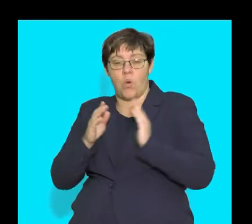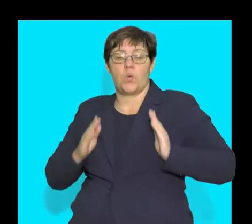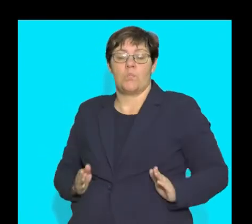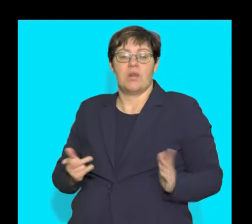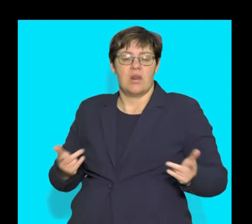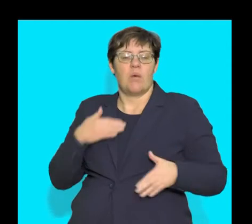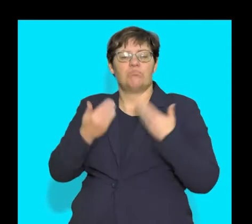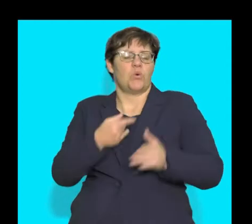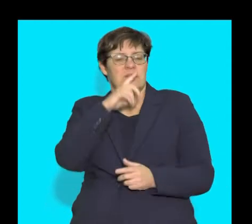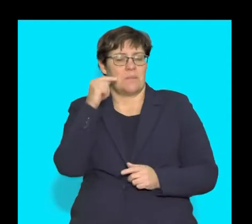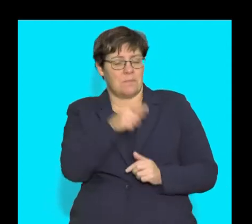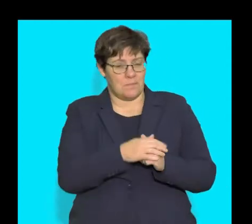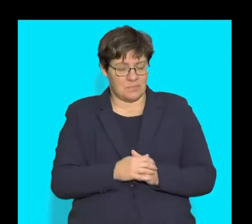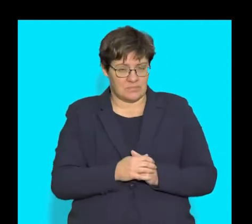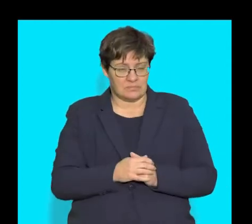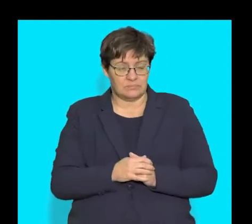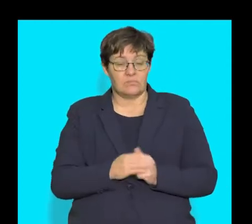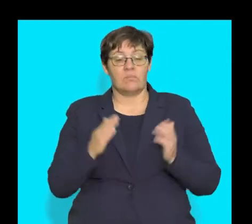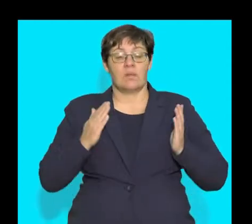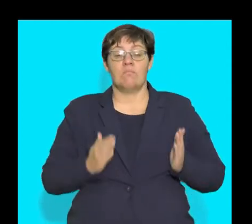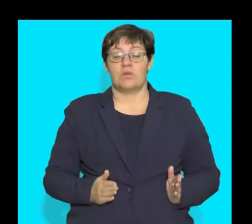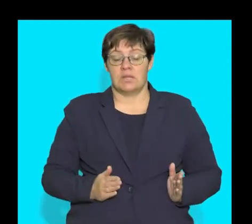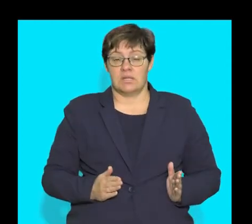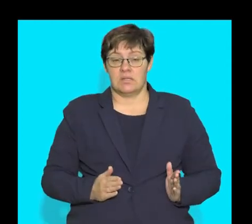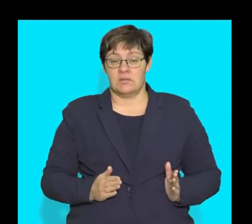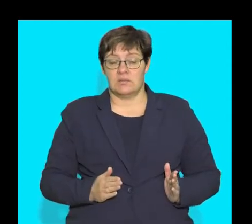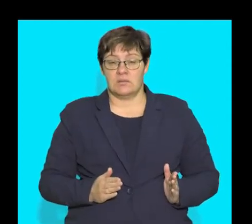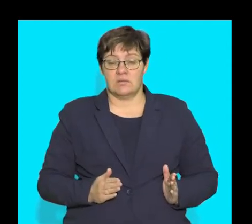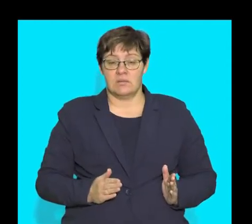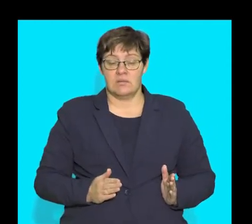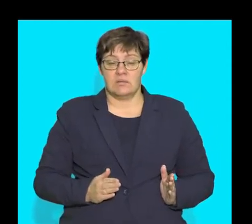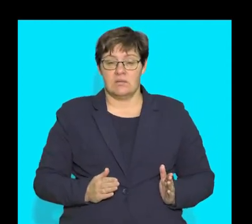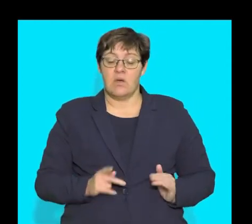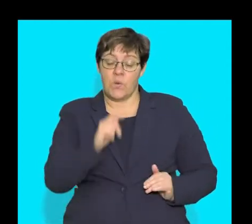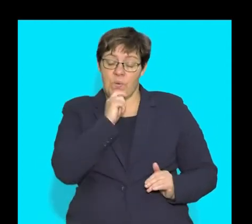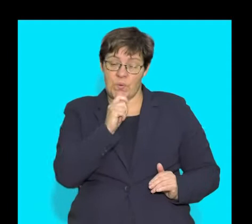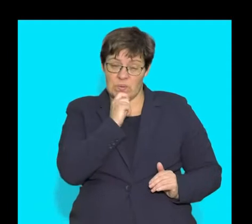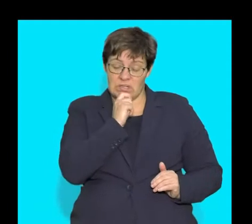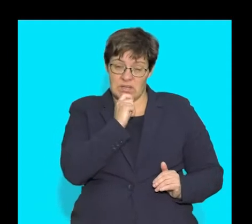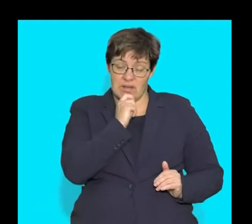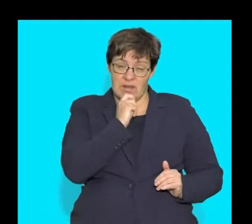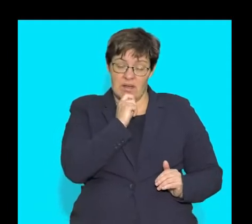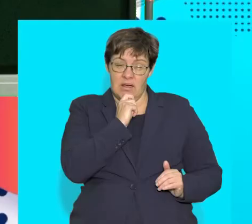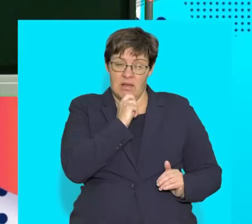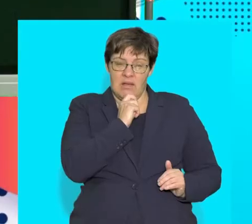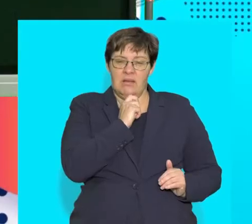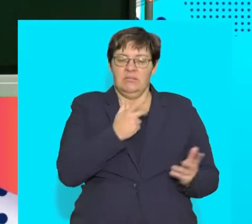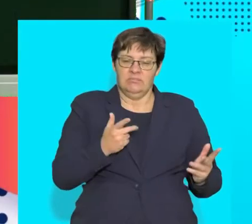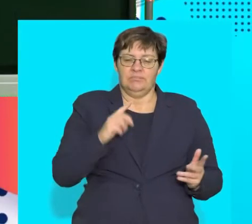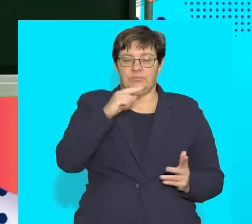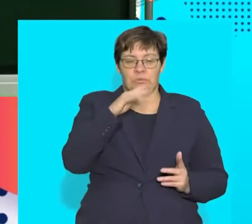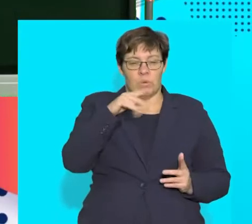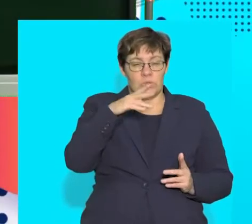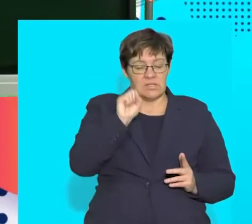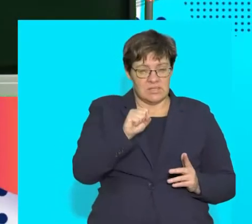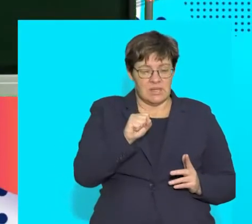humans. Guys, we mentioned that when the body consumes or uses a large amount of